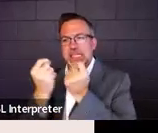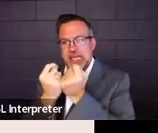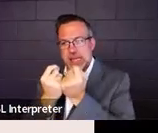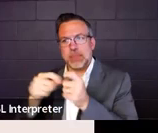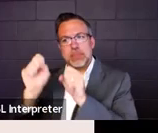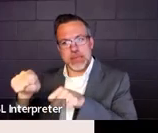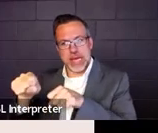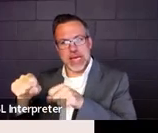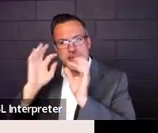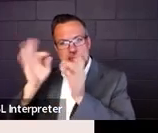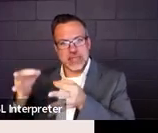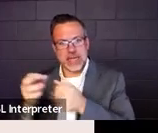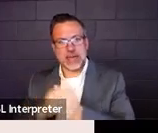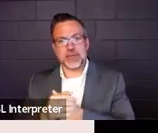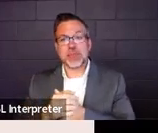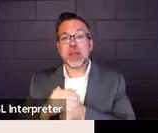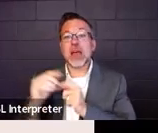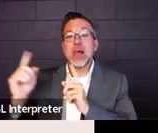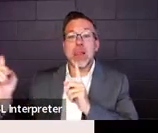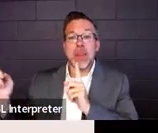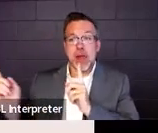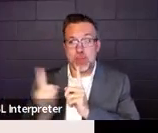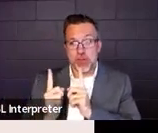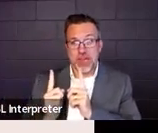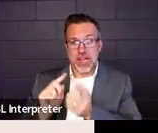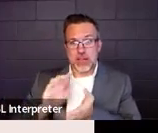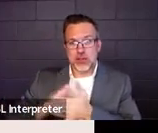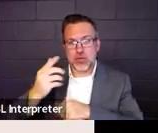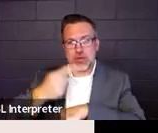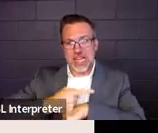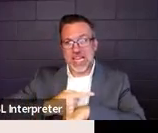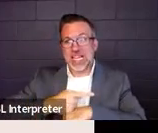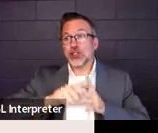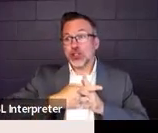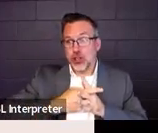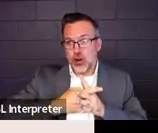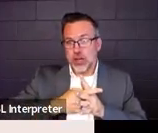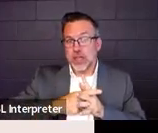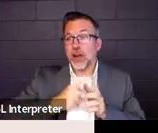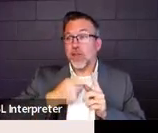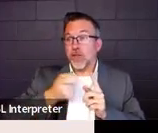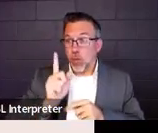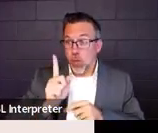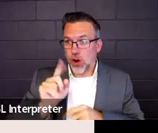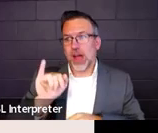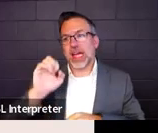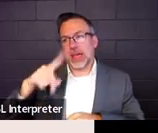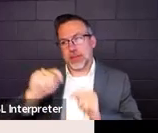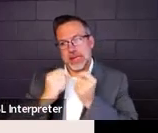school day is initiated only by the IEP team. So they say it twice. So I think it's a big deal.